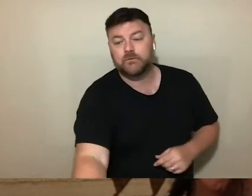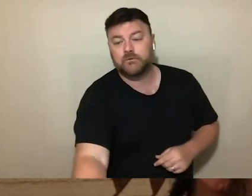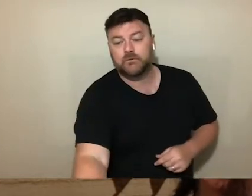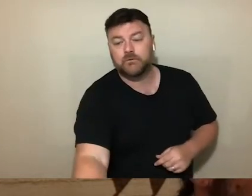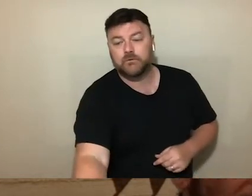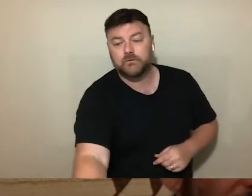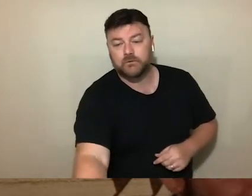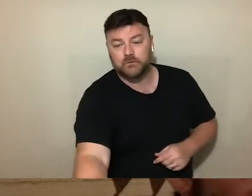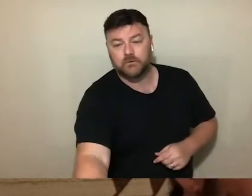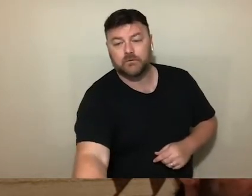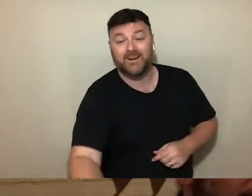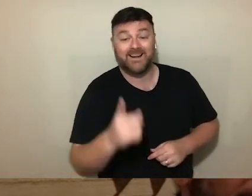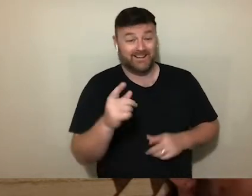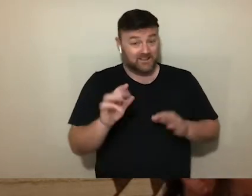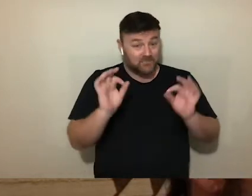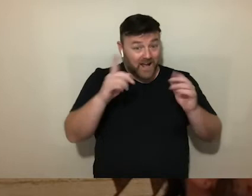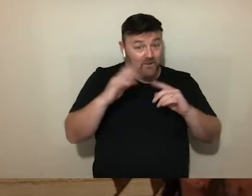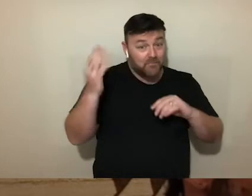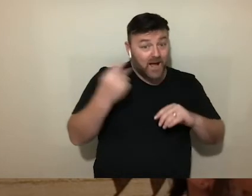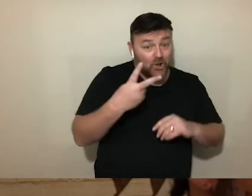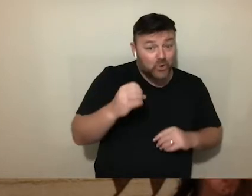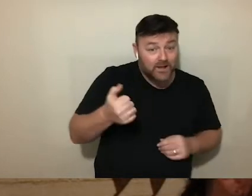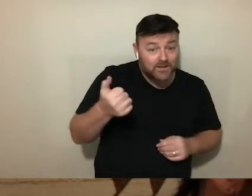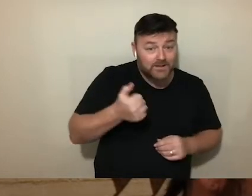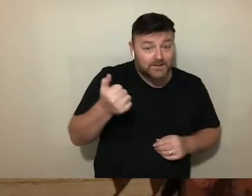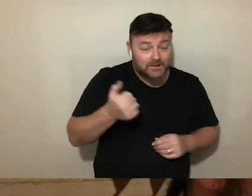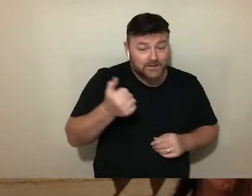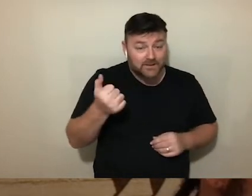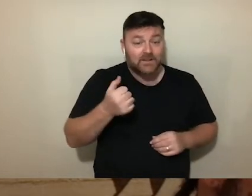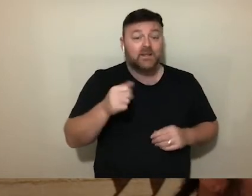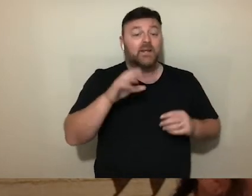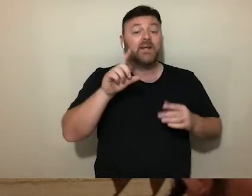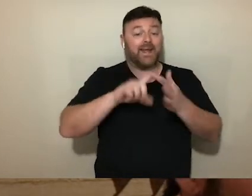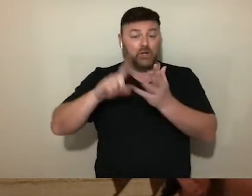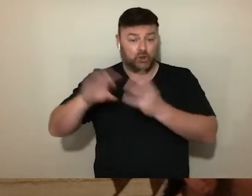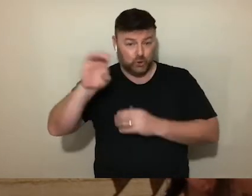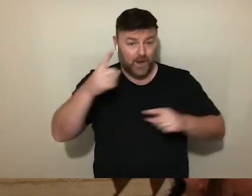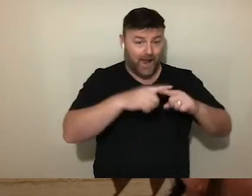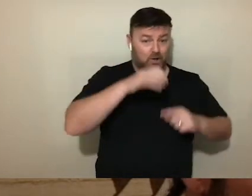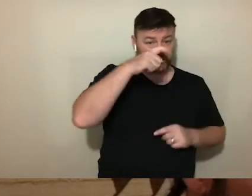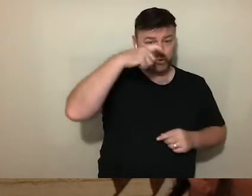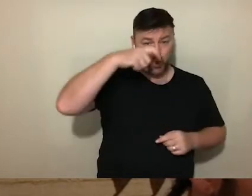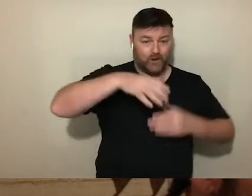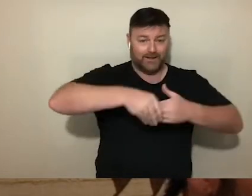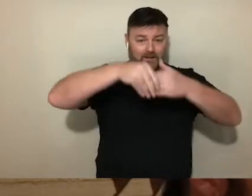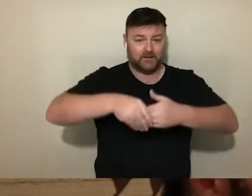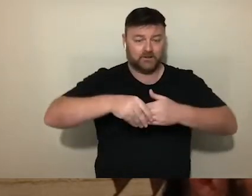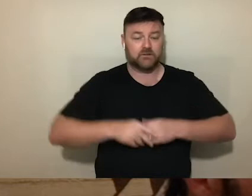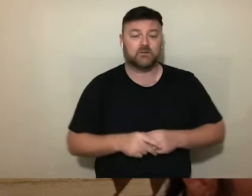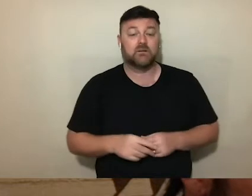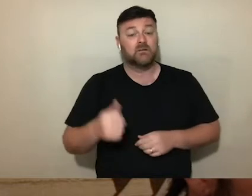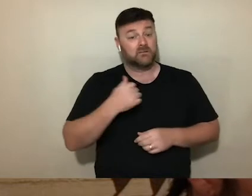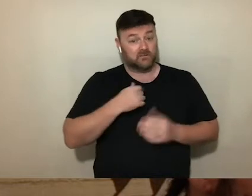after the 2016 EU-Turkey deal. Since then, the confinement of migrants on Lesbos has